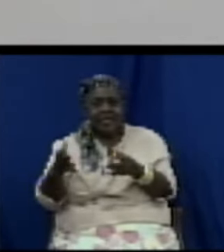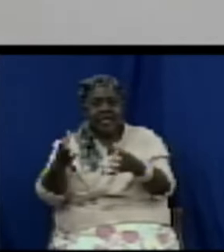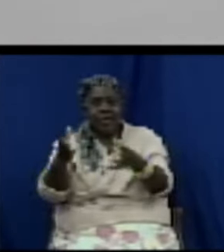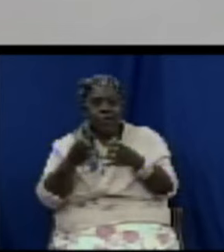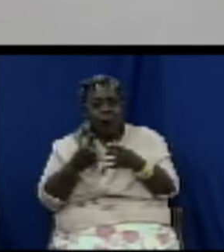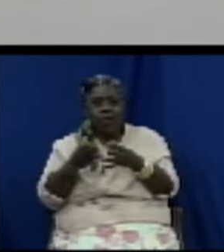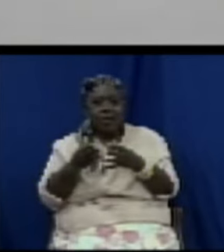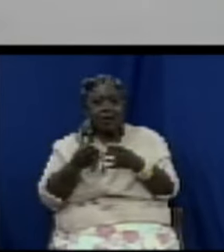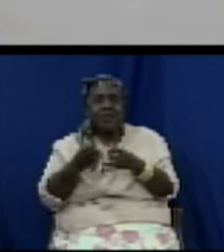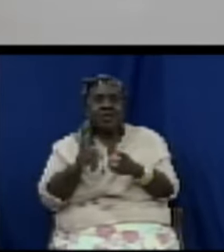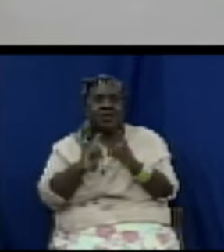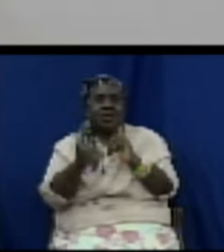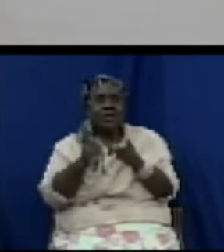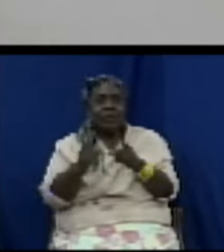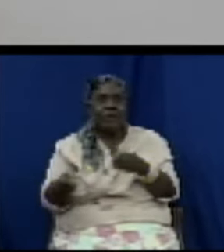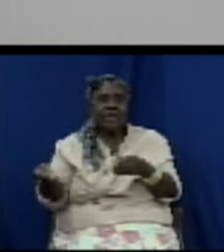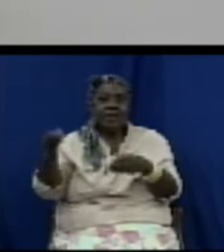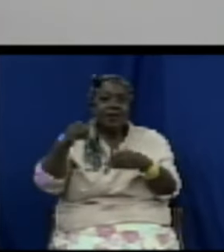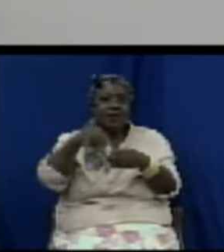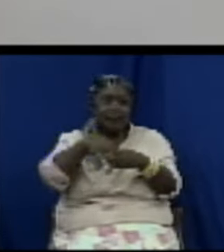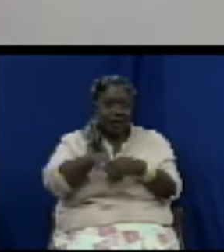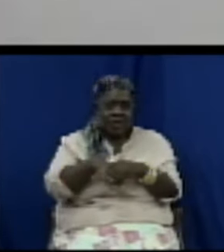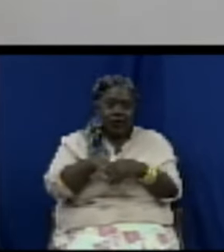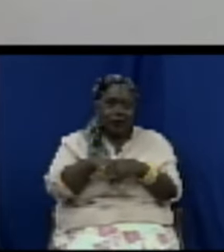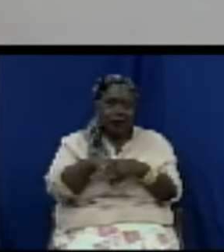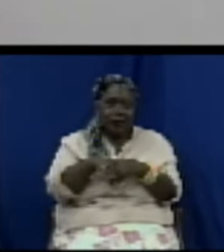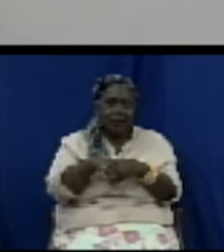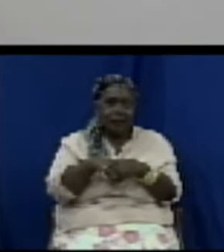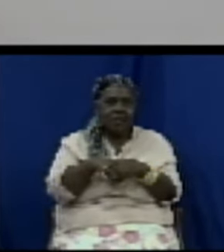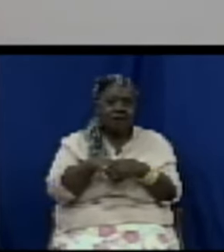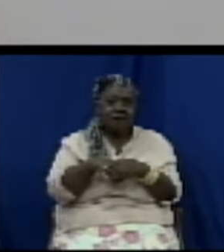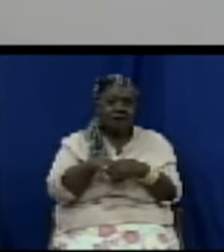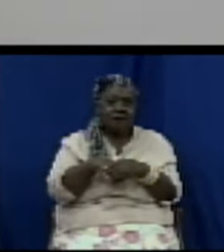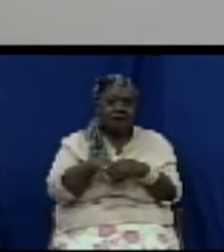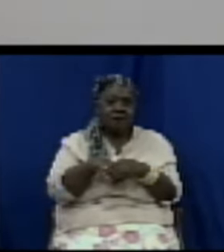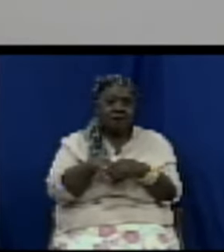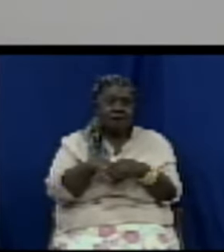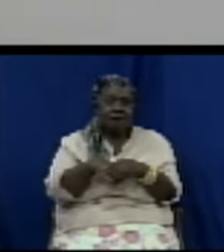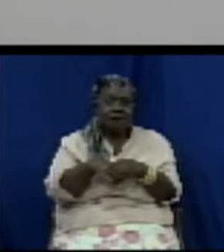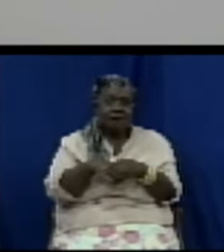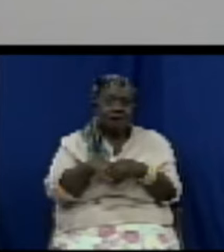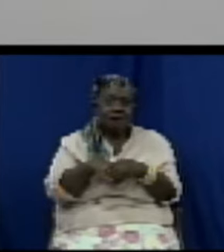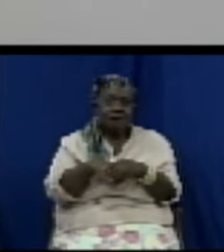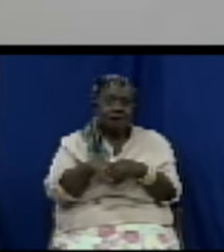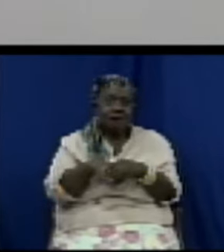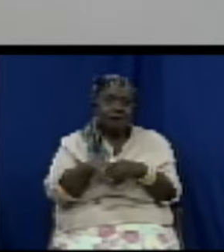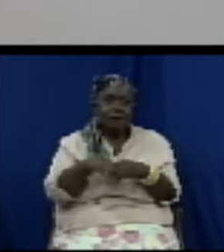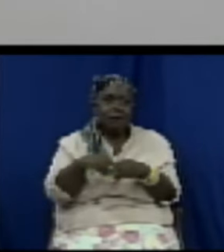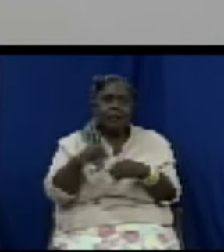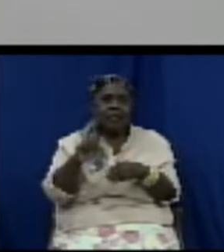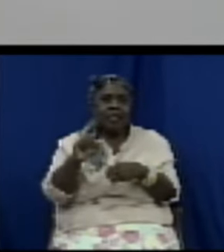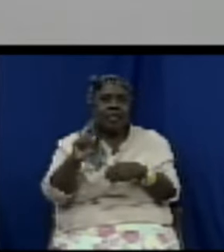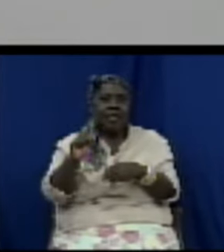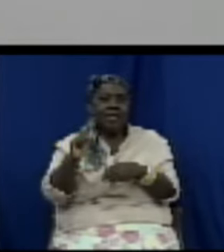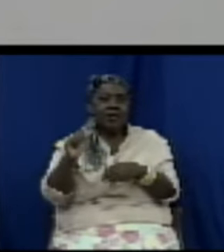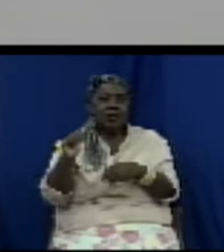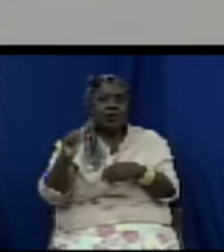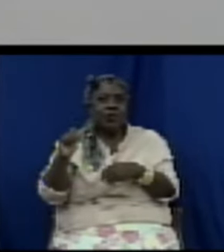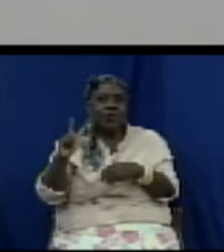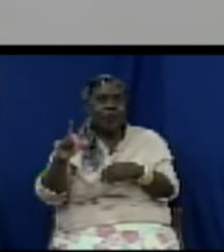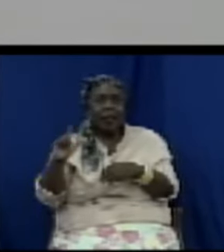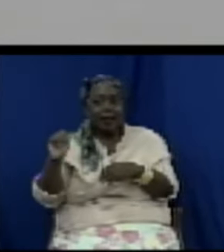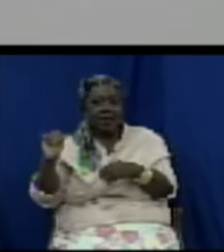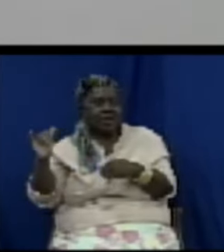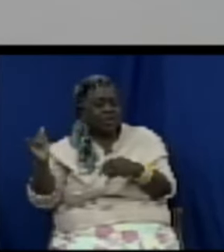equity critical to becoming a sustainable island state again Madam Speaker is that we have to protect the